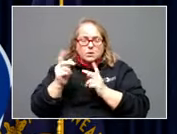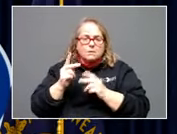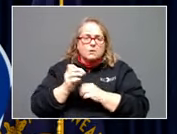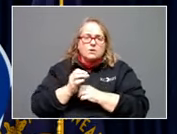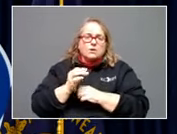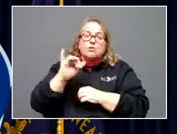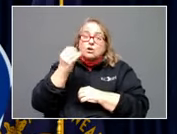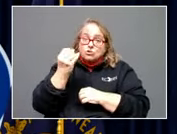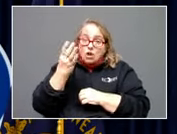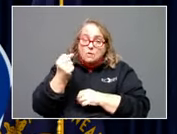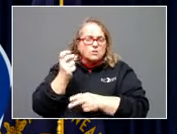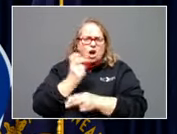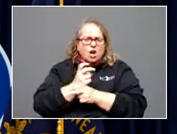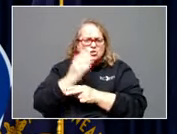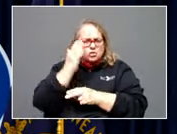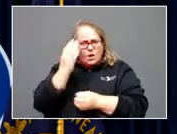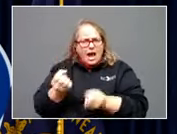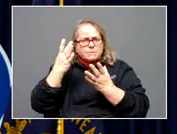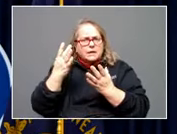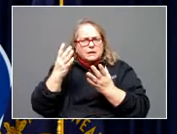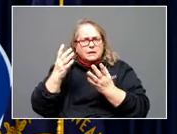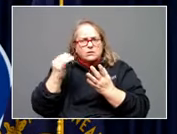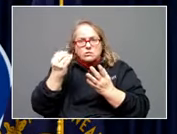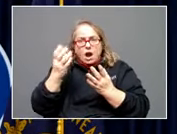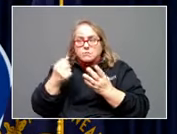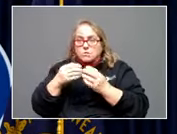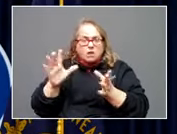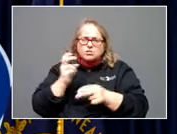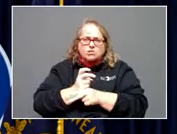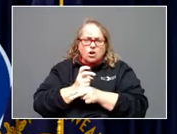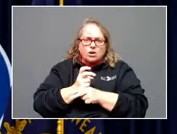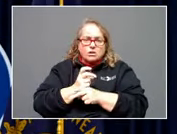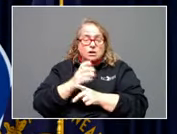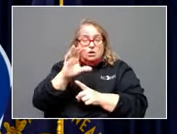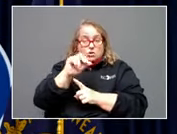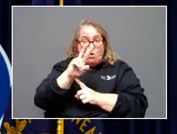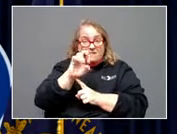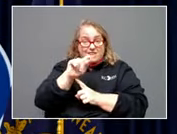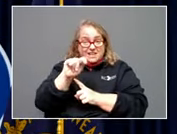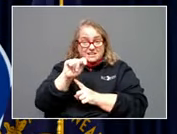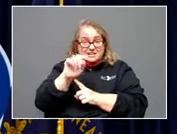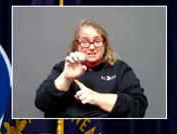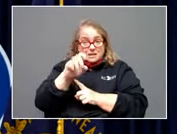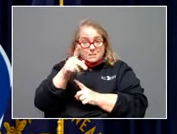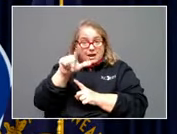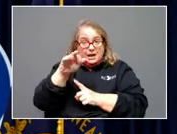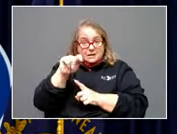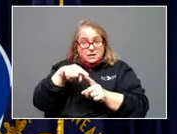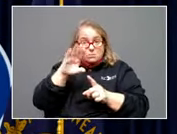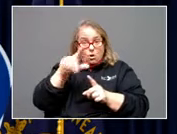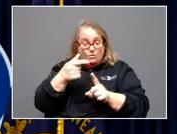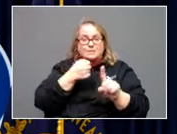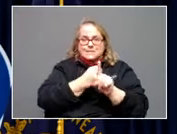are really hard. So there's an impact to the Corvette plant in Bowling Green, and that's going to be